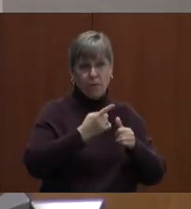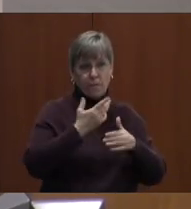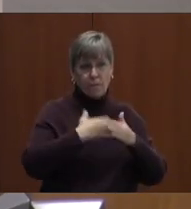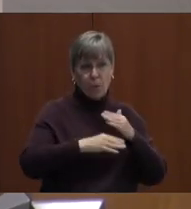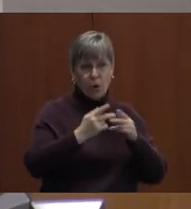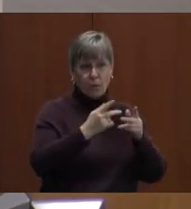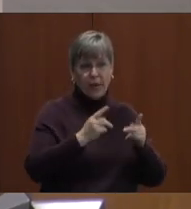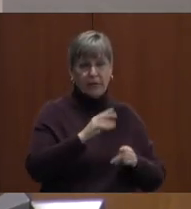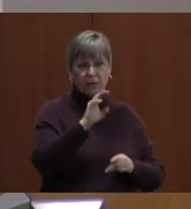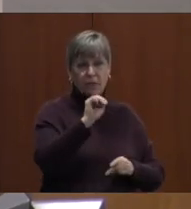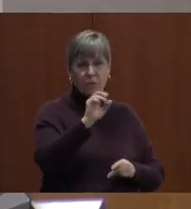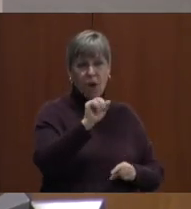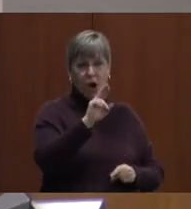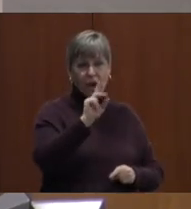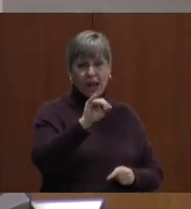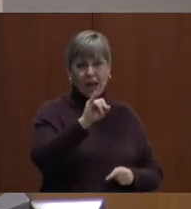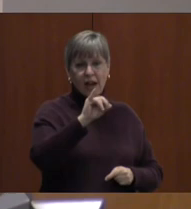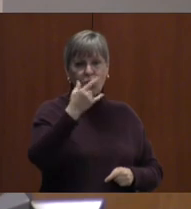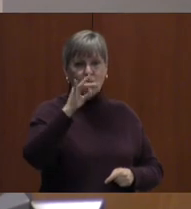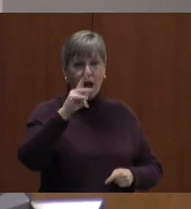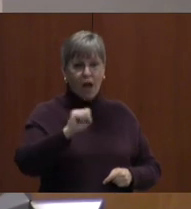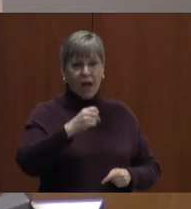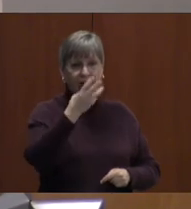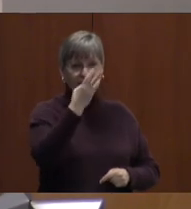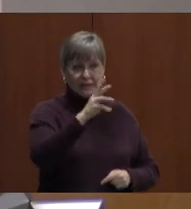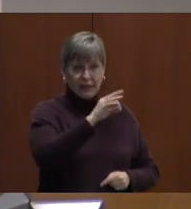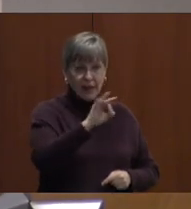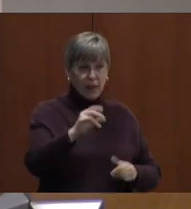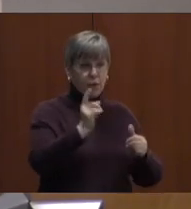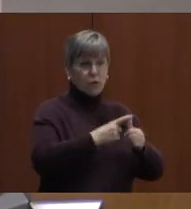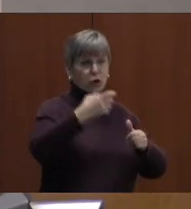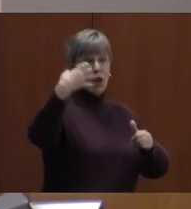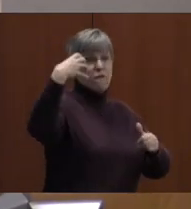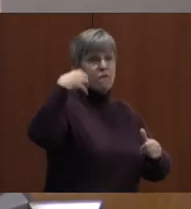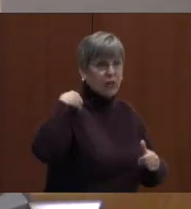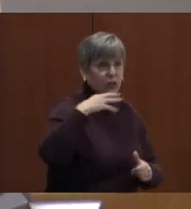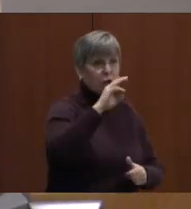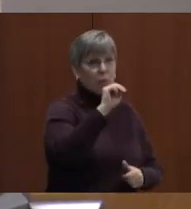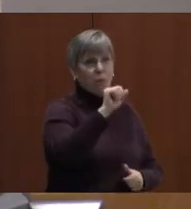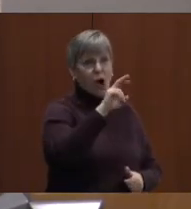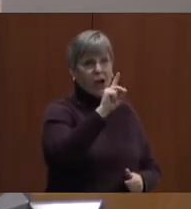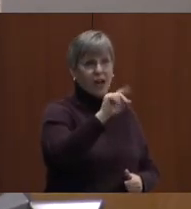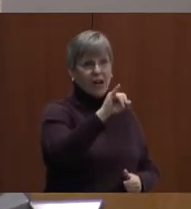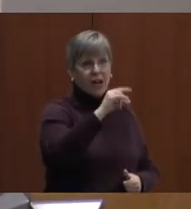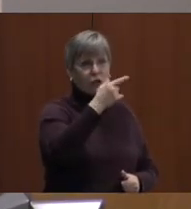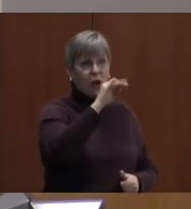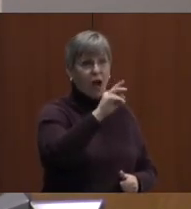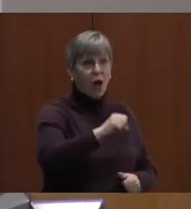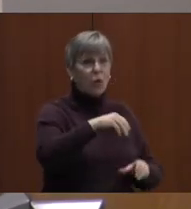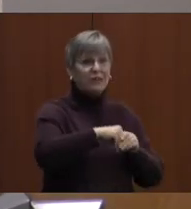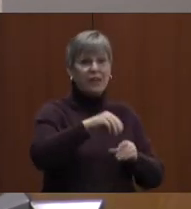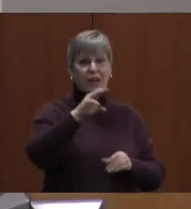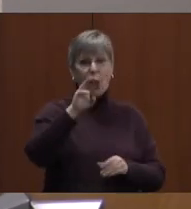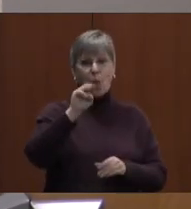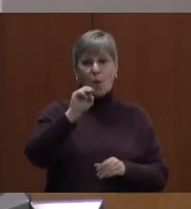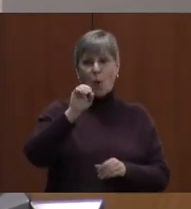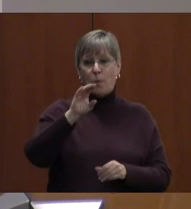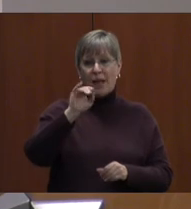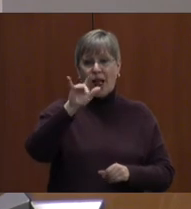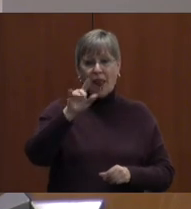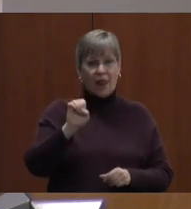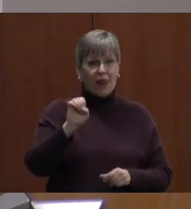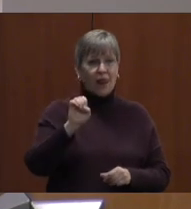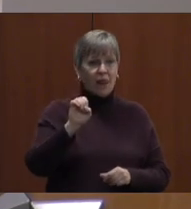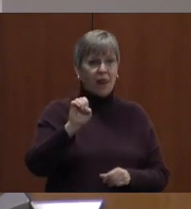of Mardi Gras in 1699, the first official Mardi Gras was in Mobile, which is